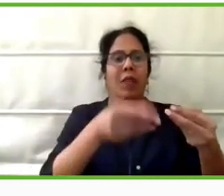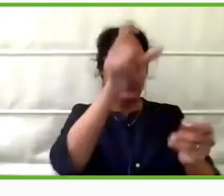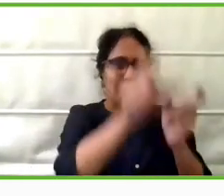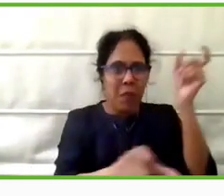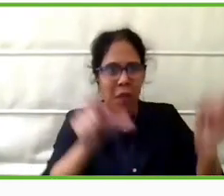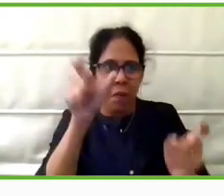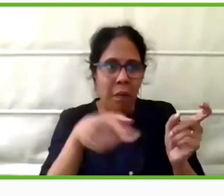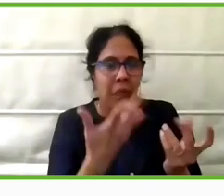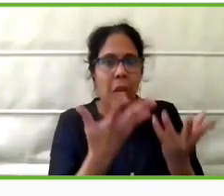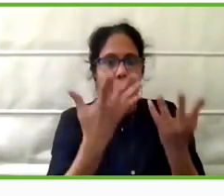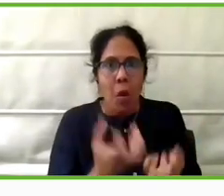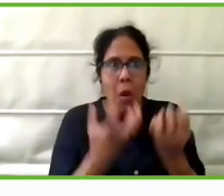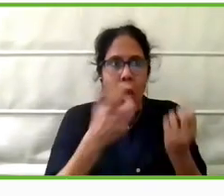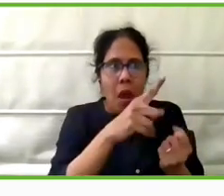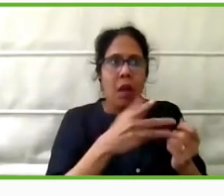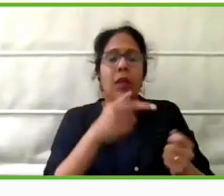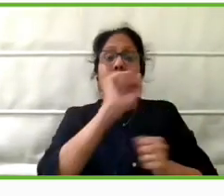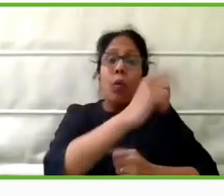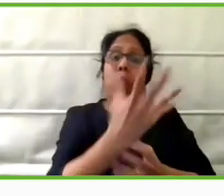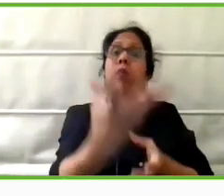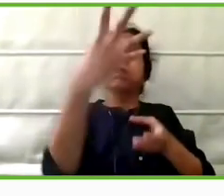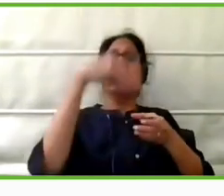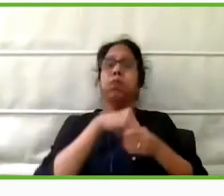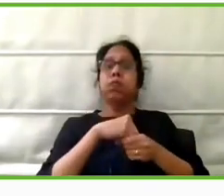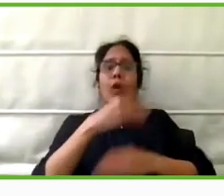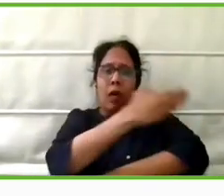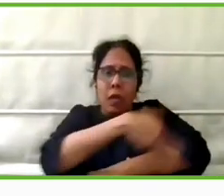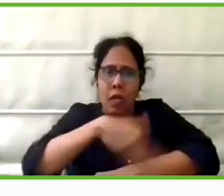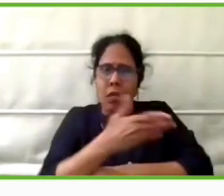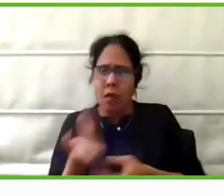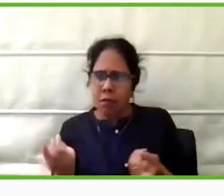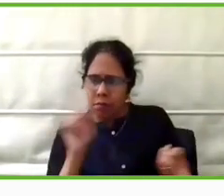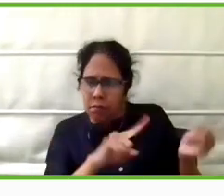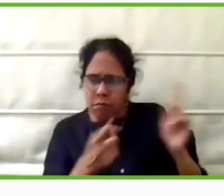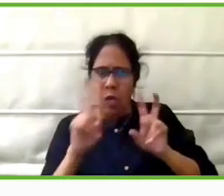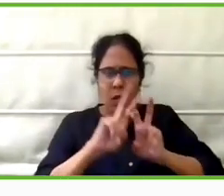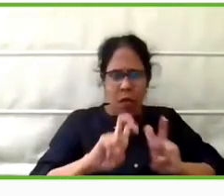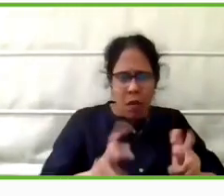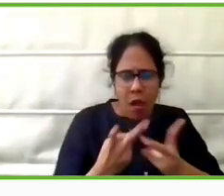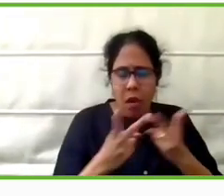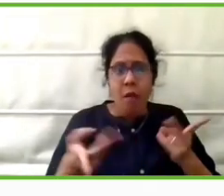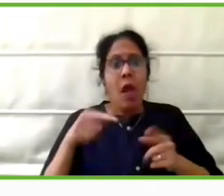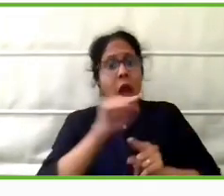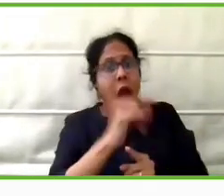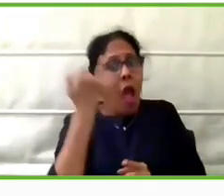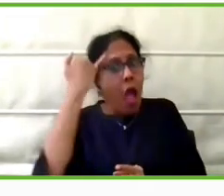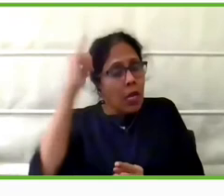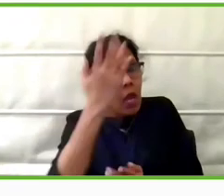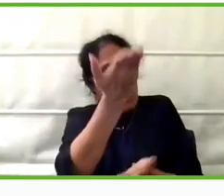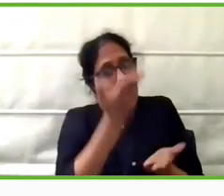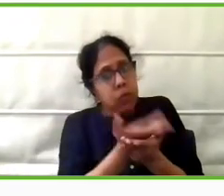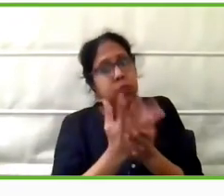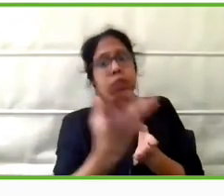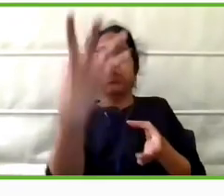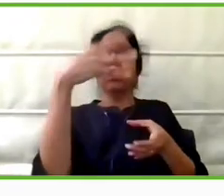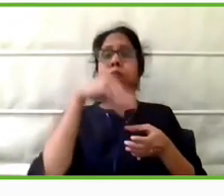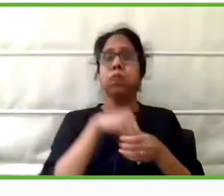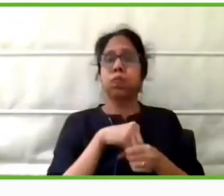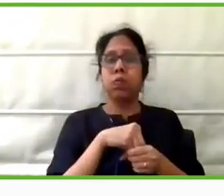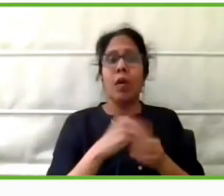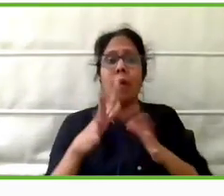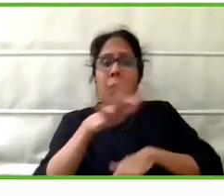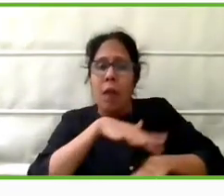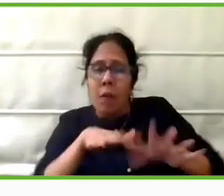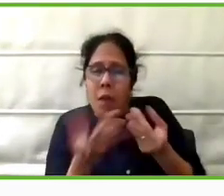involved in the design, the designers have a better idea of what they really want. And through that, we are able